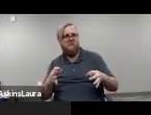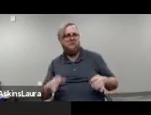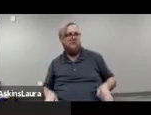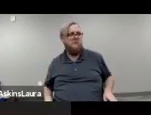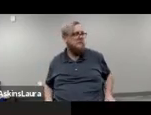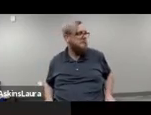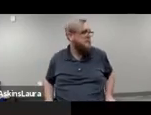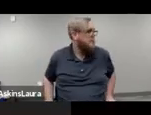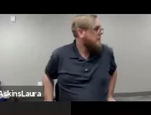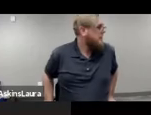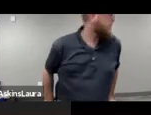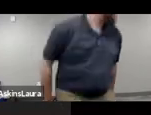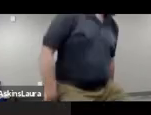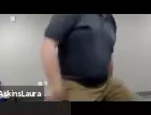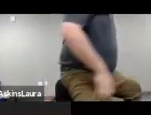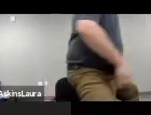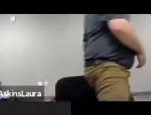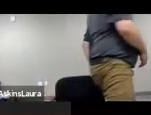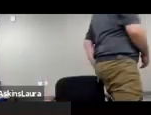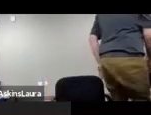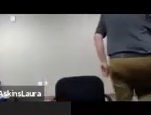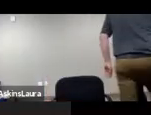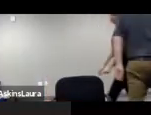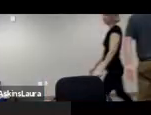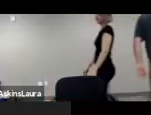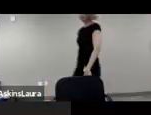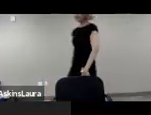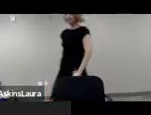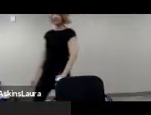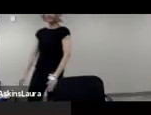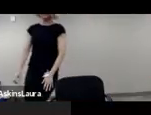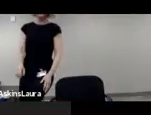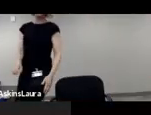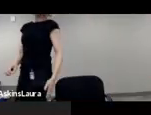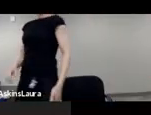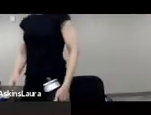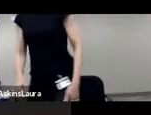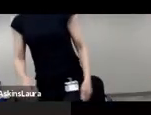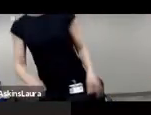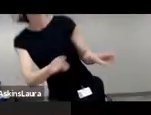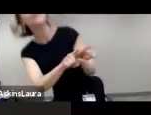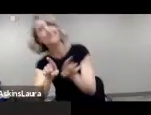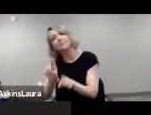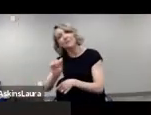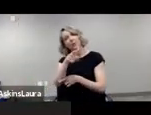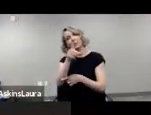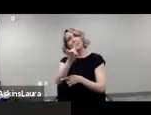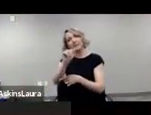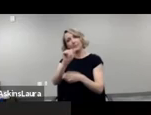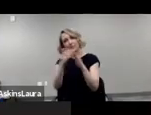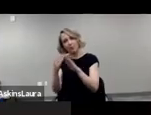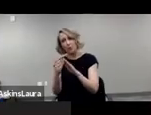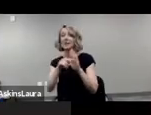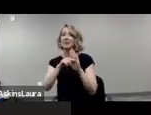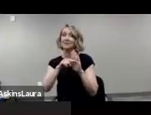As with other communities, stigma is a big problem with the mental health community because mental illness